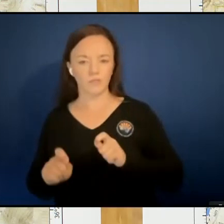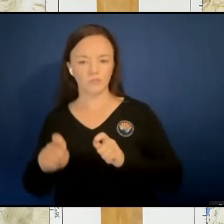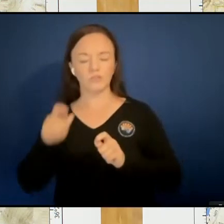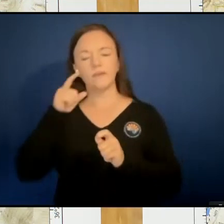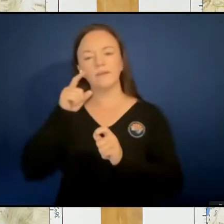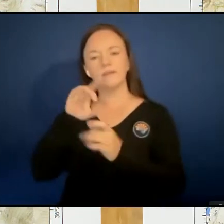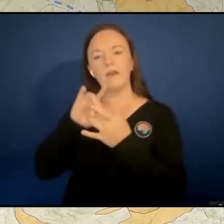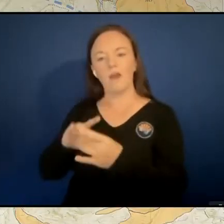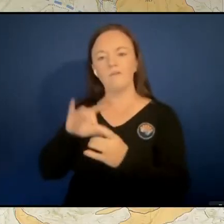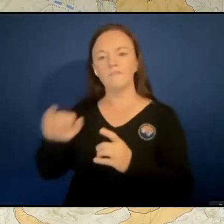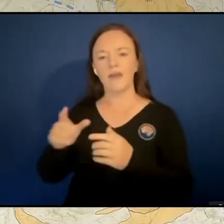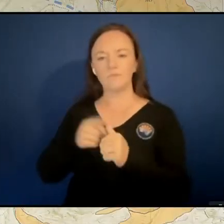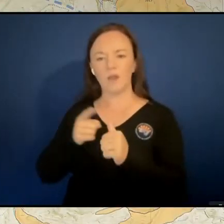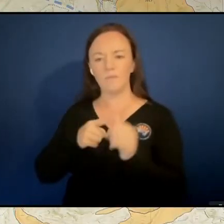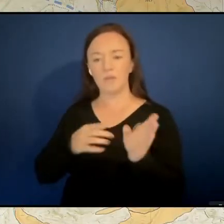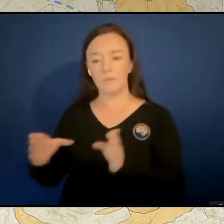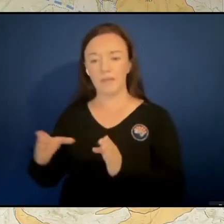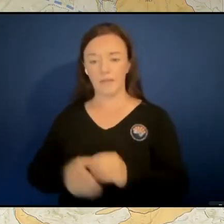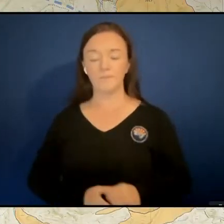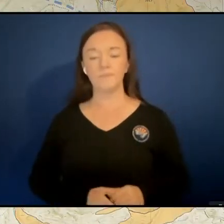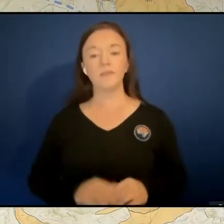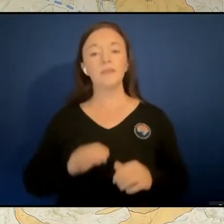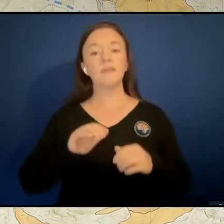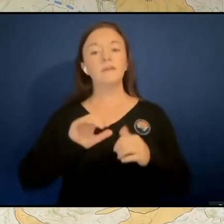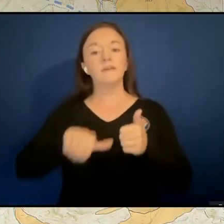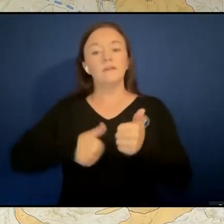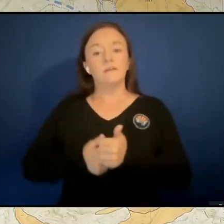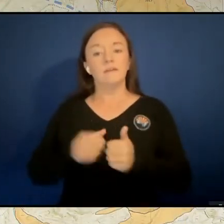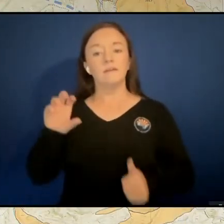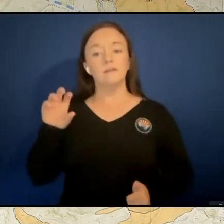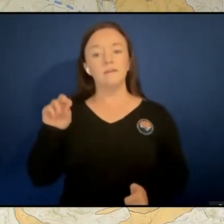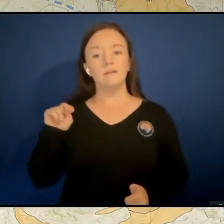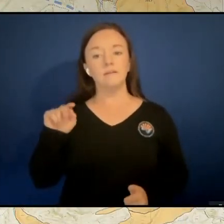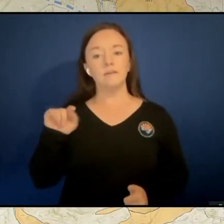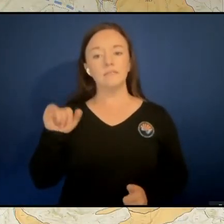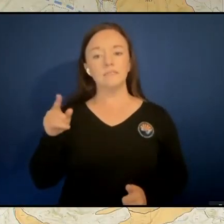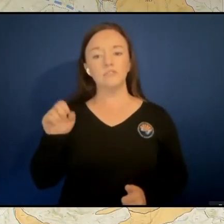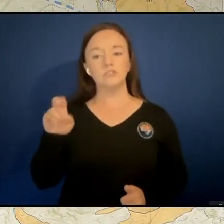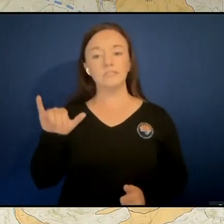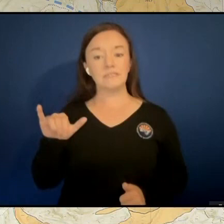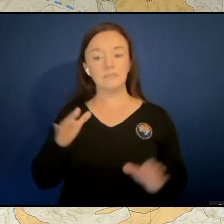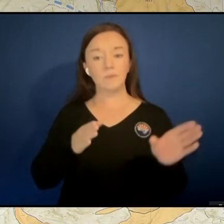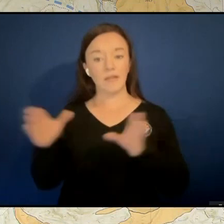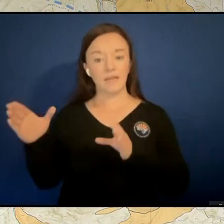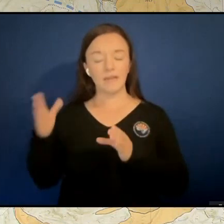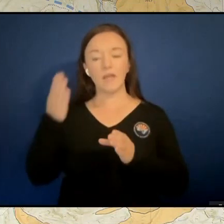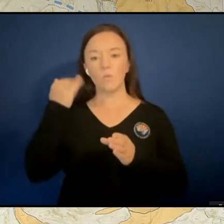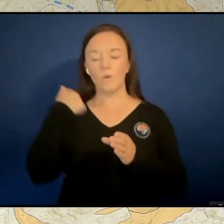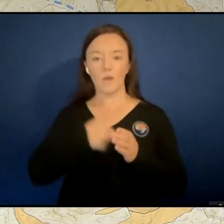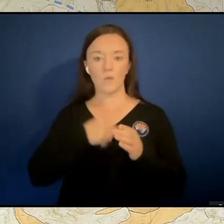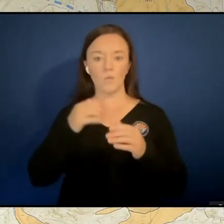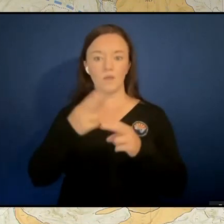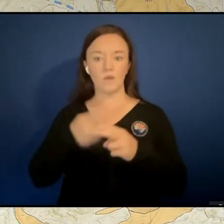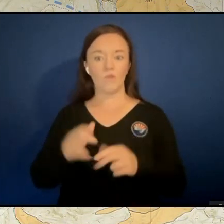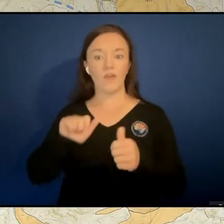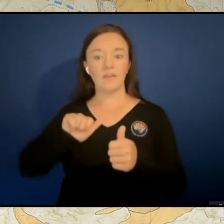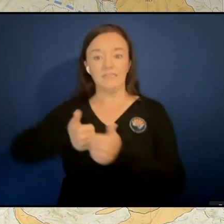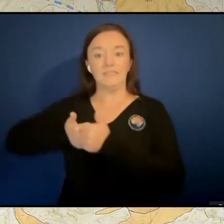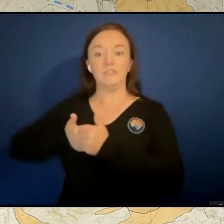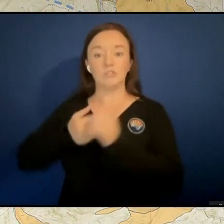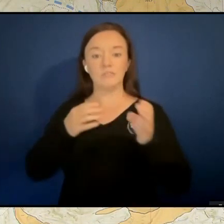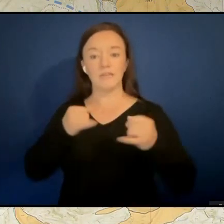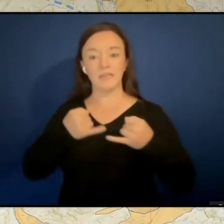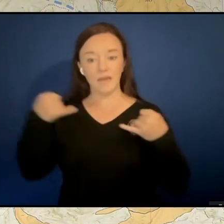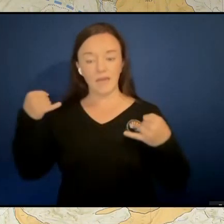little bit of the alternate. The contingency plans is why, and why we call these contingency lines is in the event that we're unsuccessful holding the